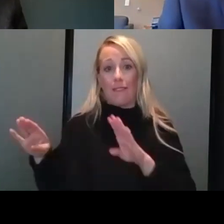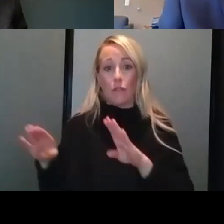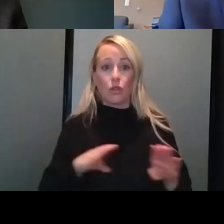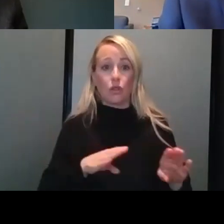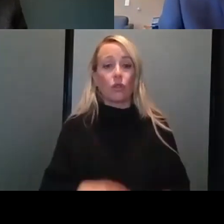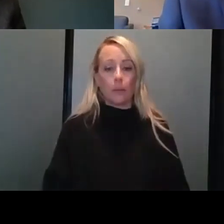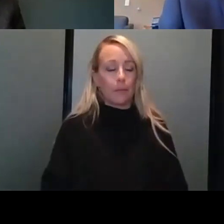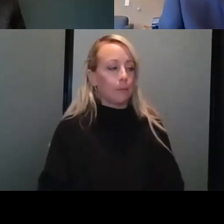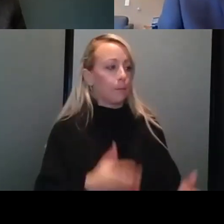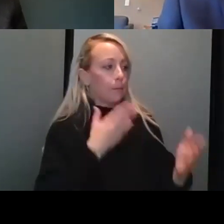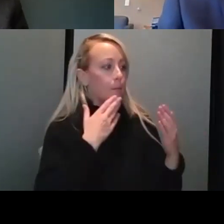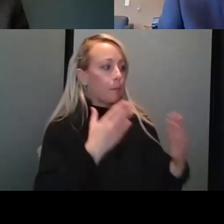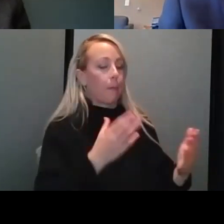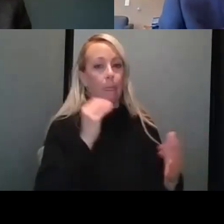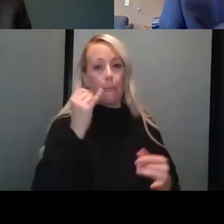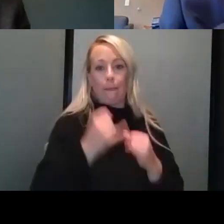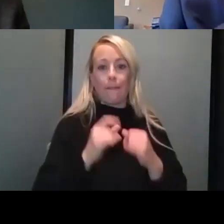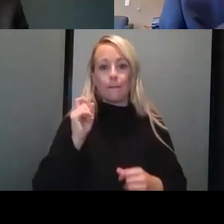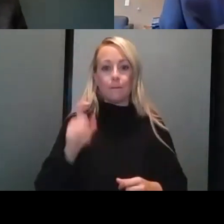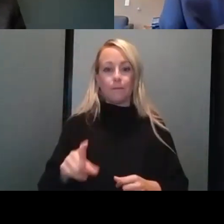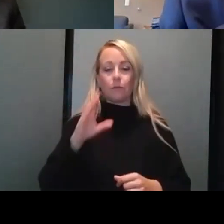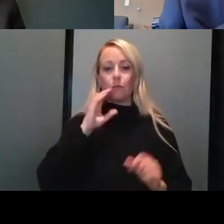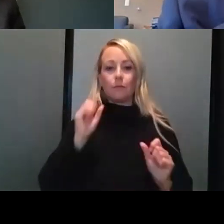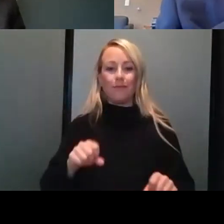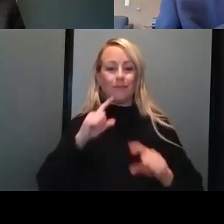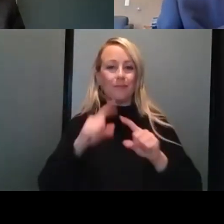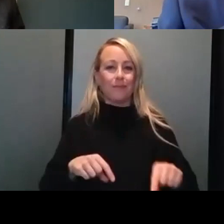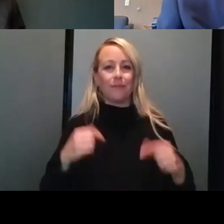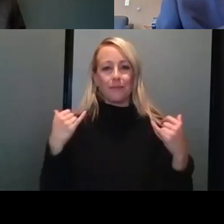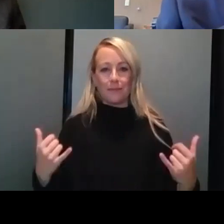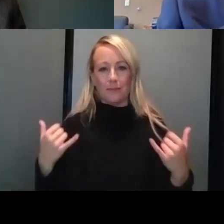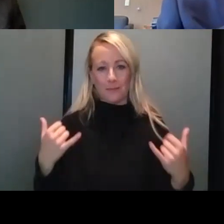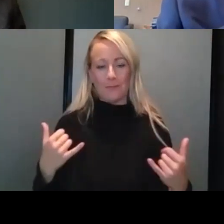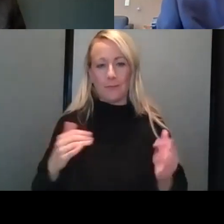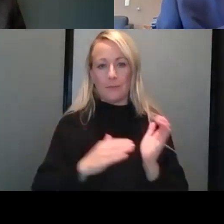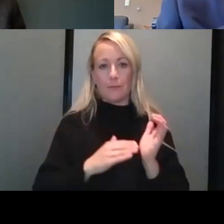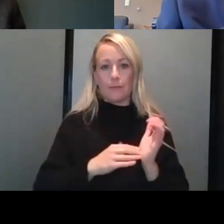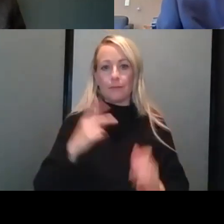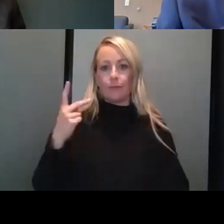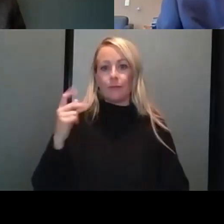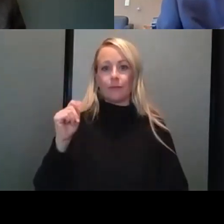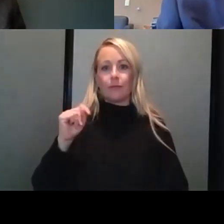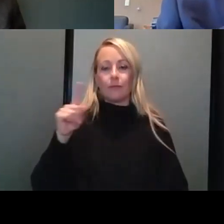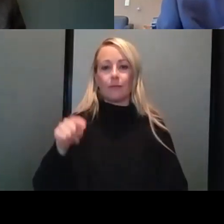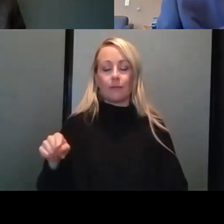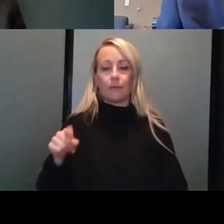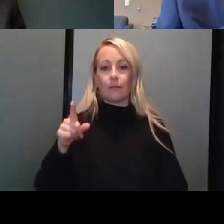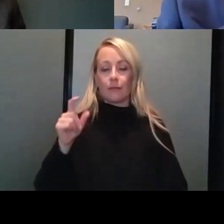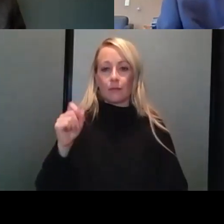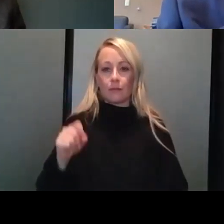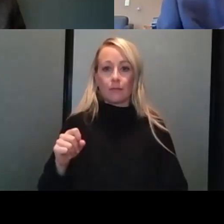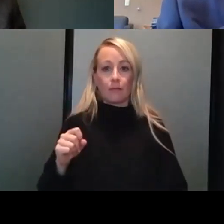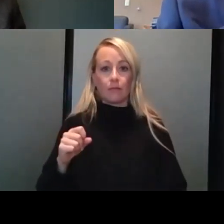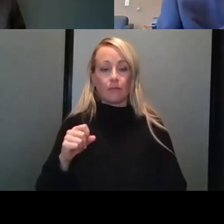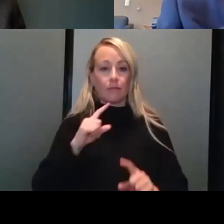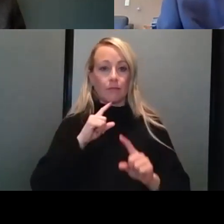Thank you. And the last question that we'll be able to respond to today, Dr. Katz, perhaps you can expect or can address